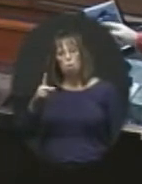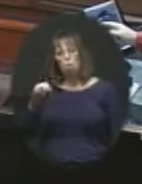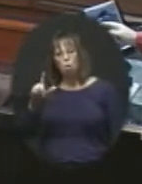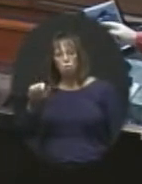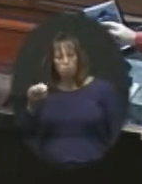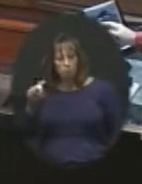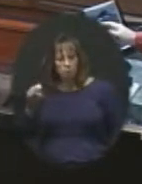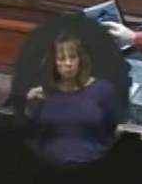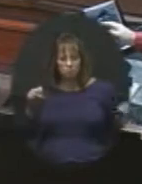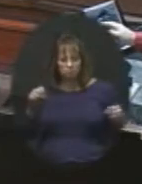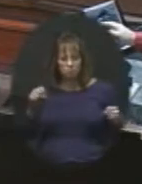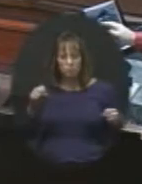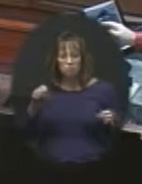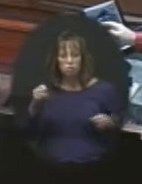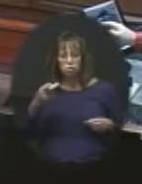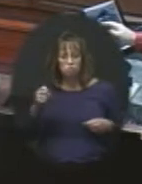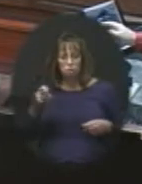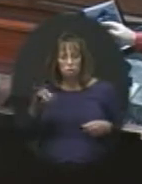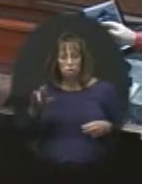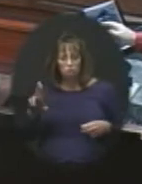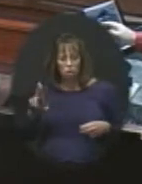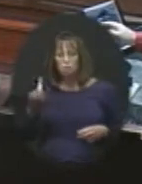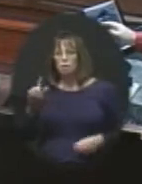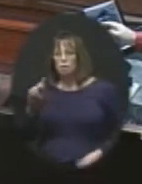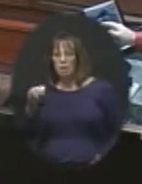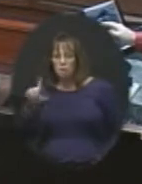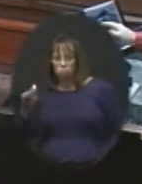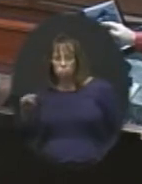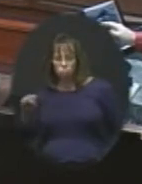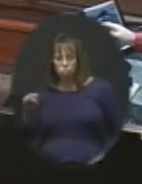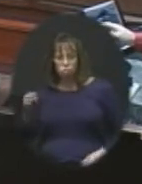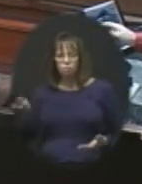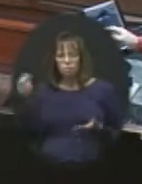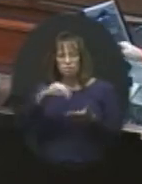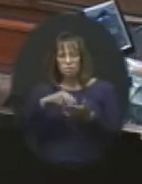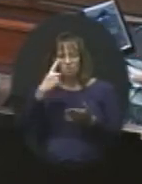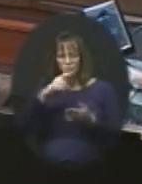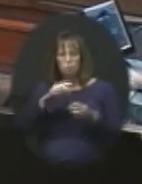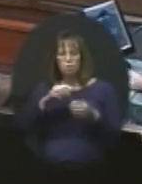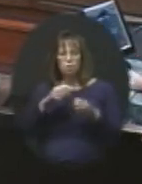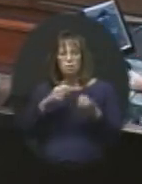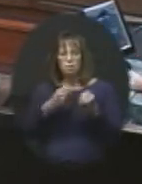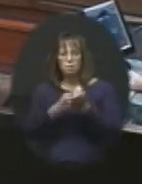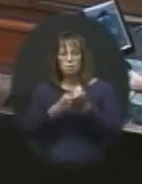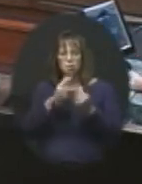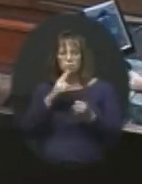Poland? Here. Mr. Scheer? Here. Dr. Daniels? Here. Please rise for the Pledge of Allegiance.